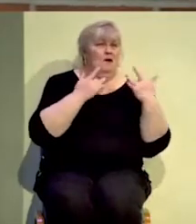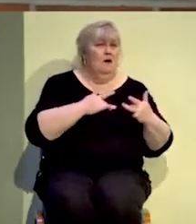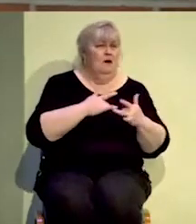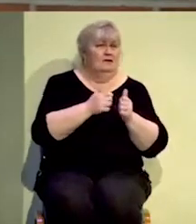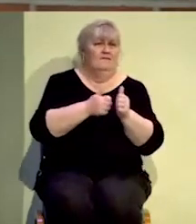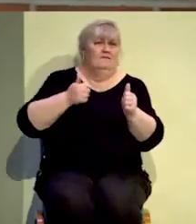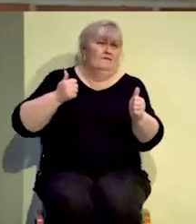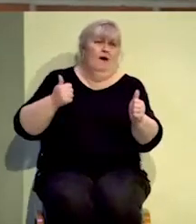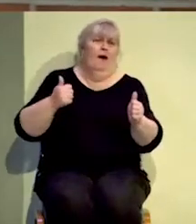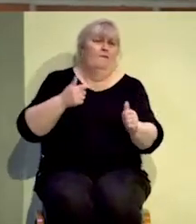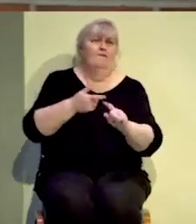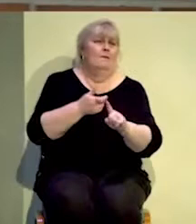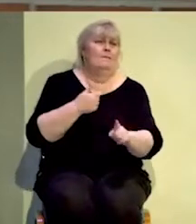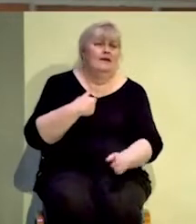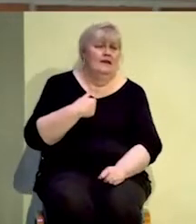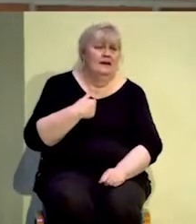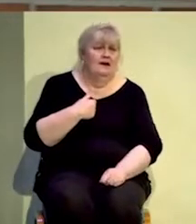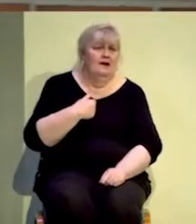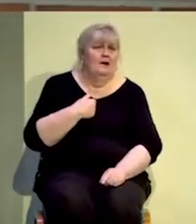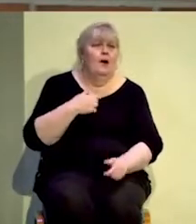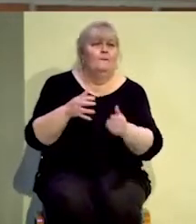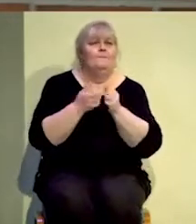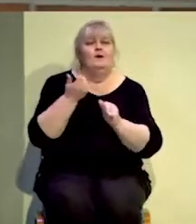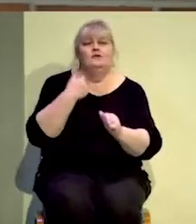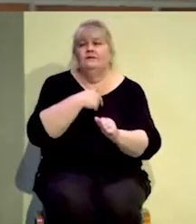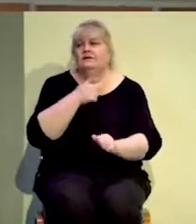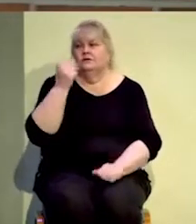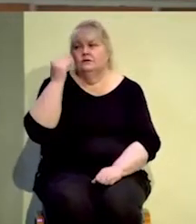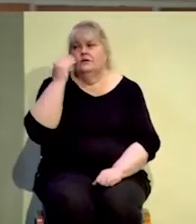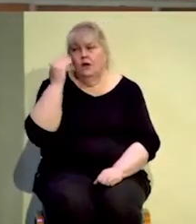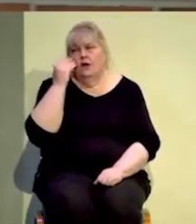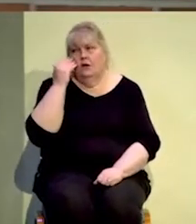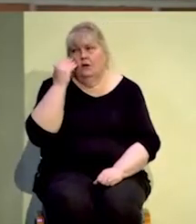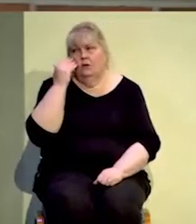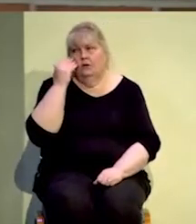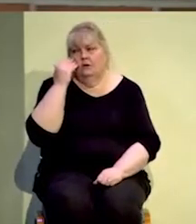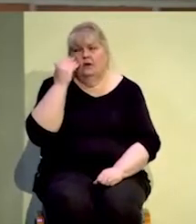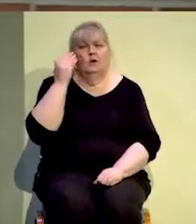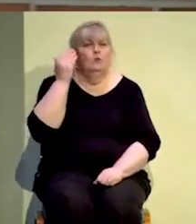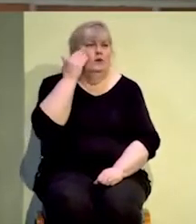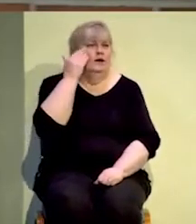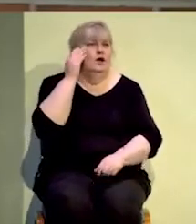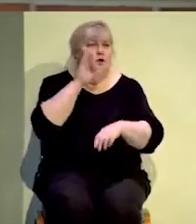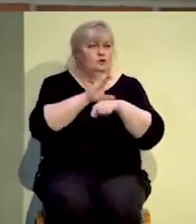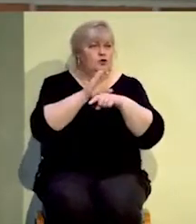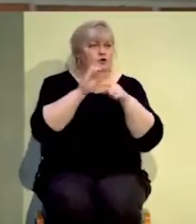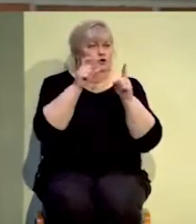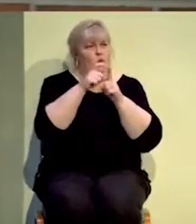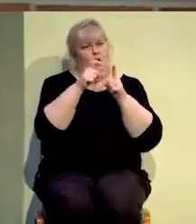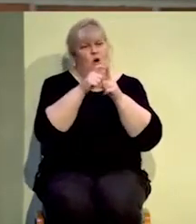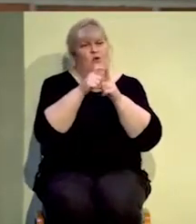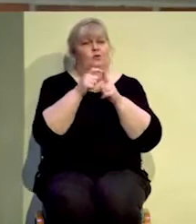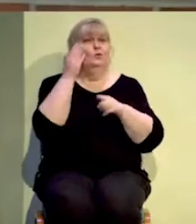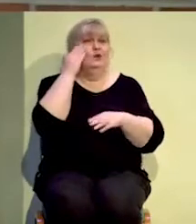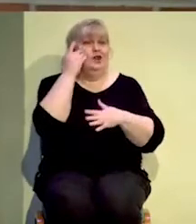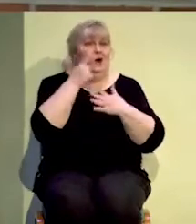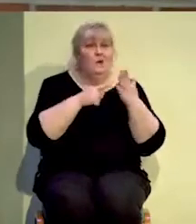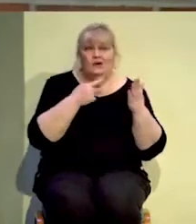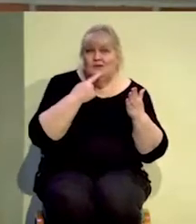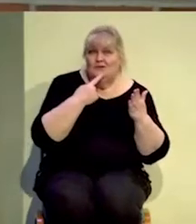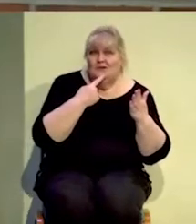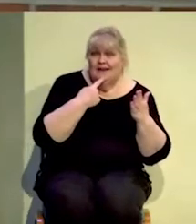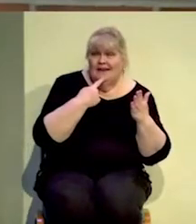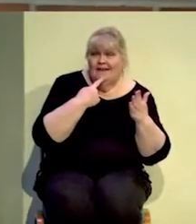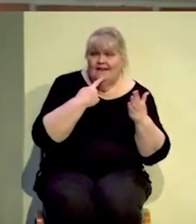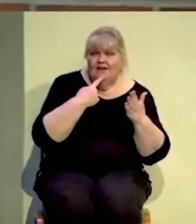a question for us today. See, because most of us know the Christian lingo. We've been in church long enough to know what to say to get people